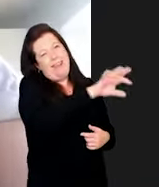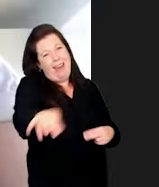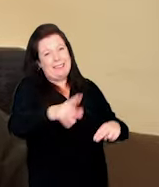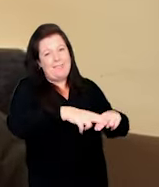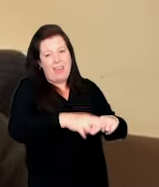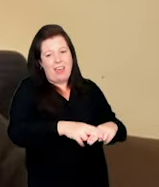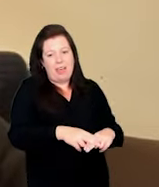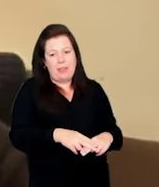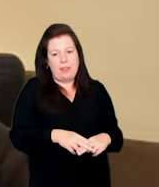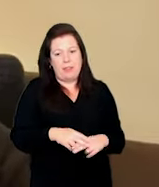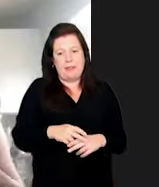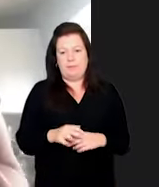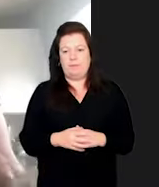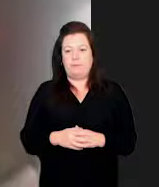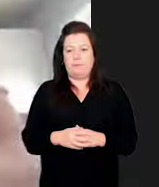father!